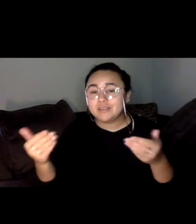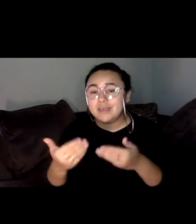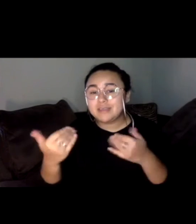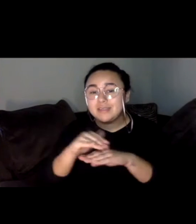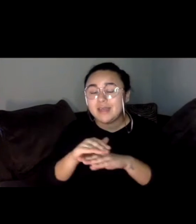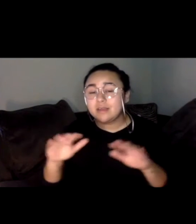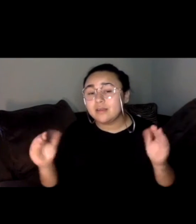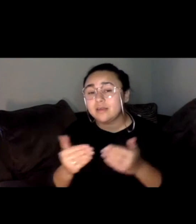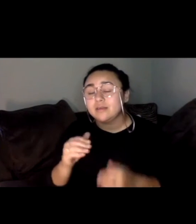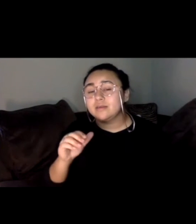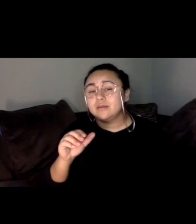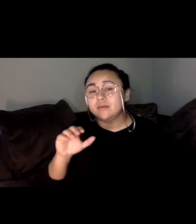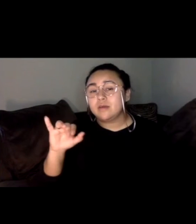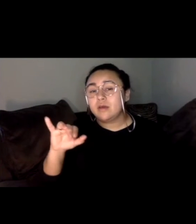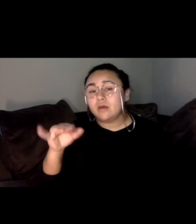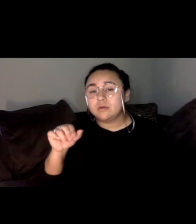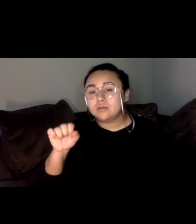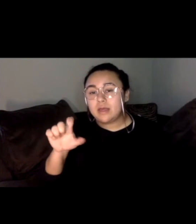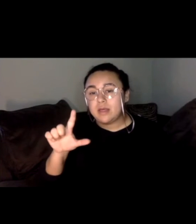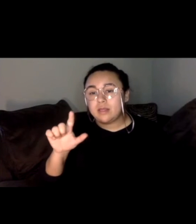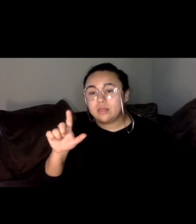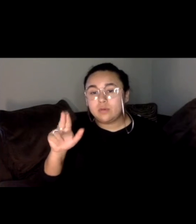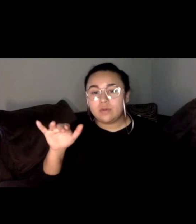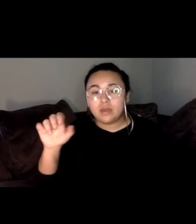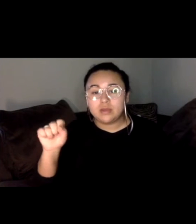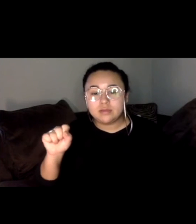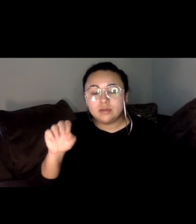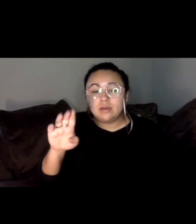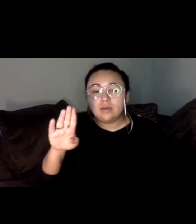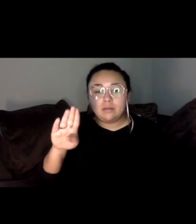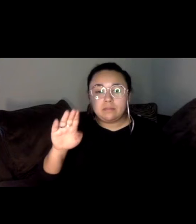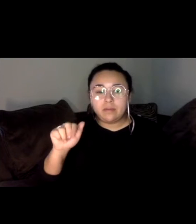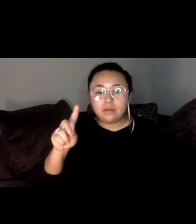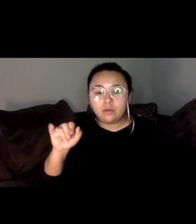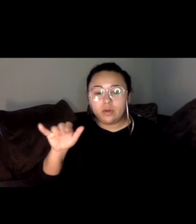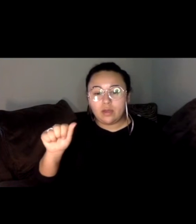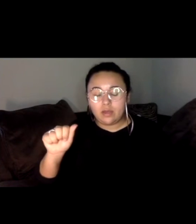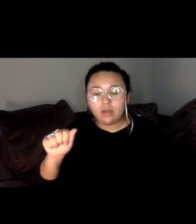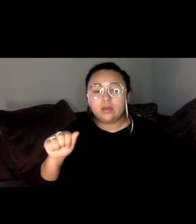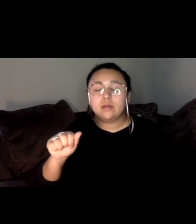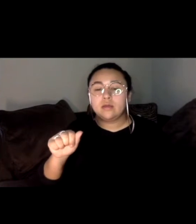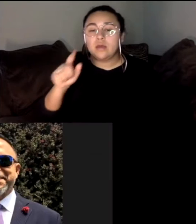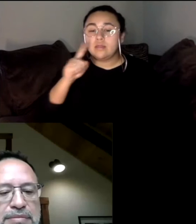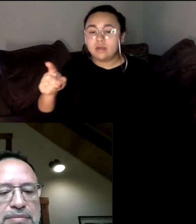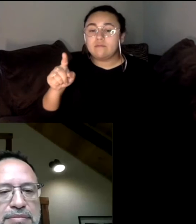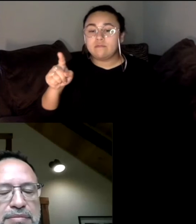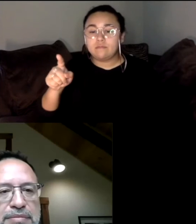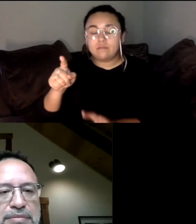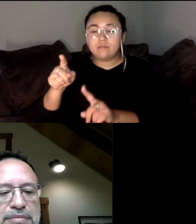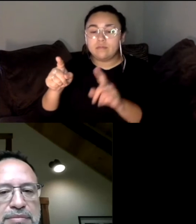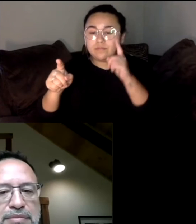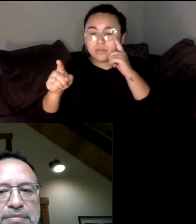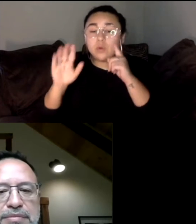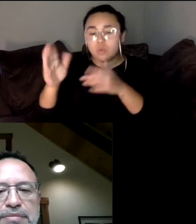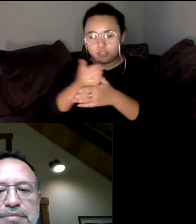I'd like to introduce Jose Luis Bedoya and Lisa Garcia Bedoya of Data for Social Good. They're going to be the ones to share the results of our statewide